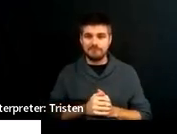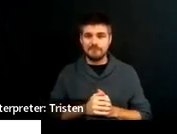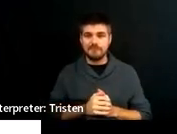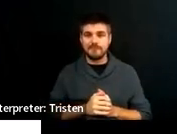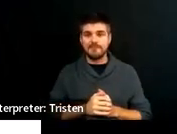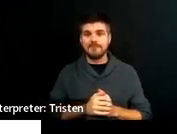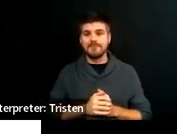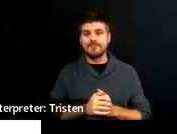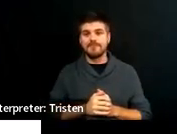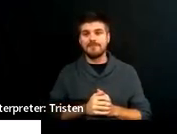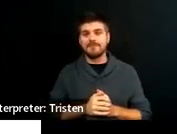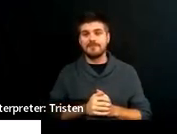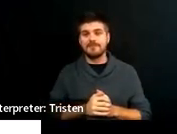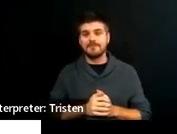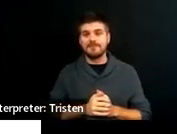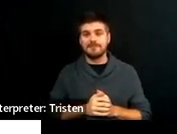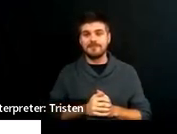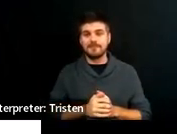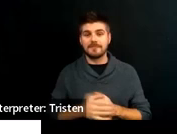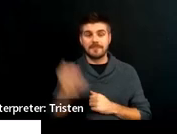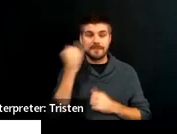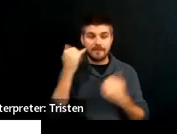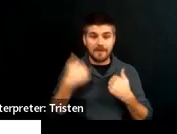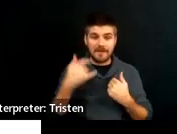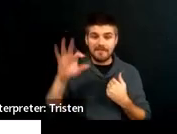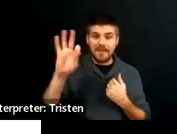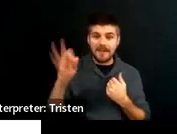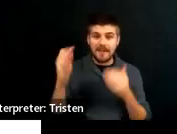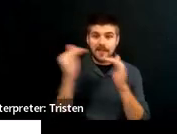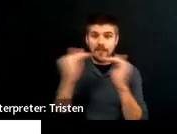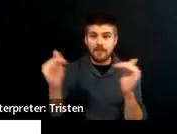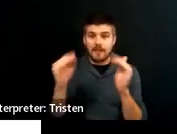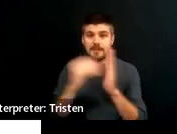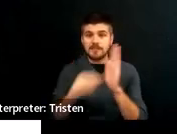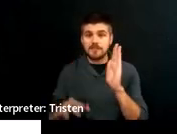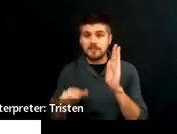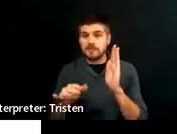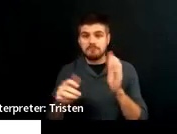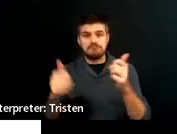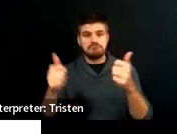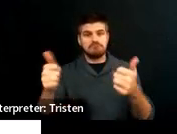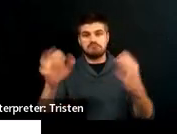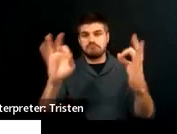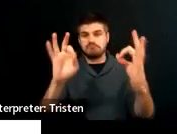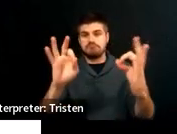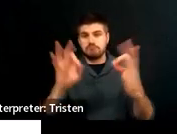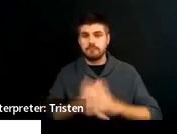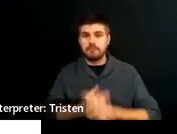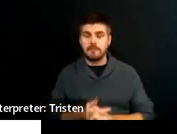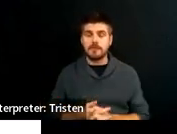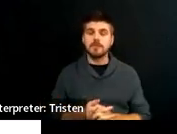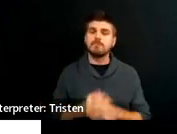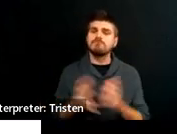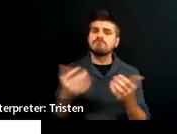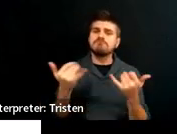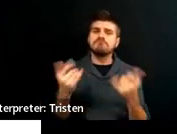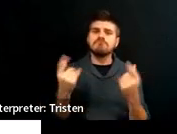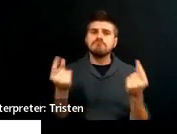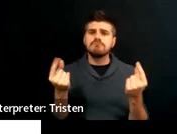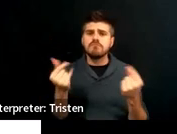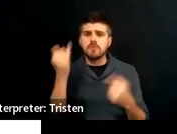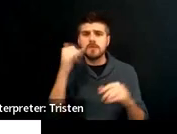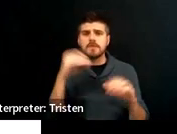if you have a 9th grader or older, perfect. Now, what do you do if the child comes into your